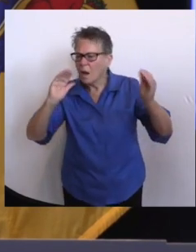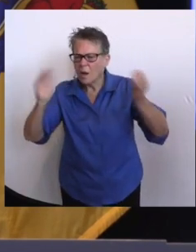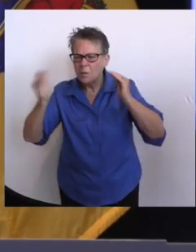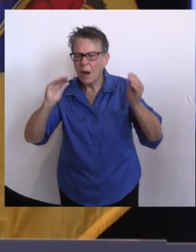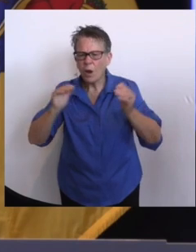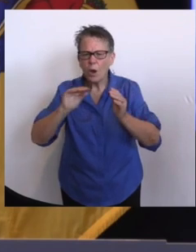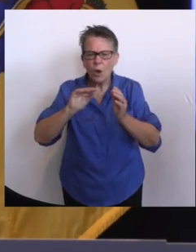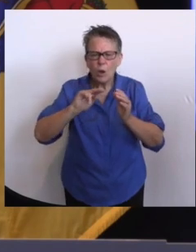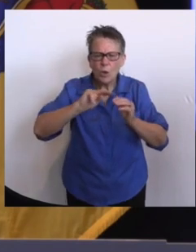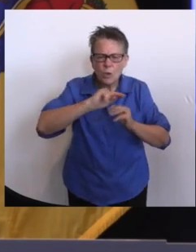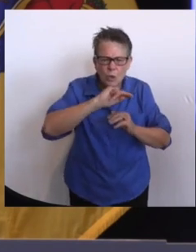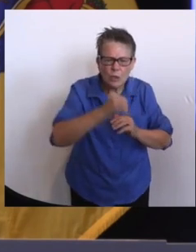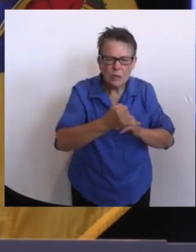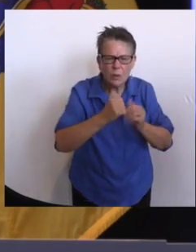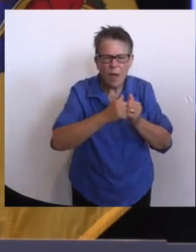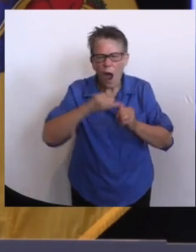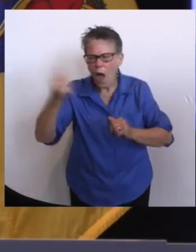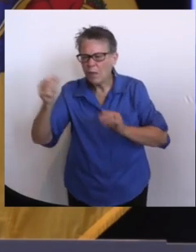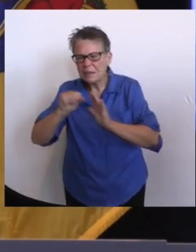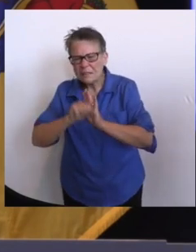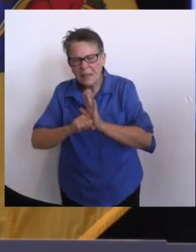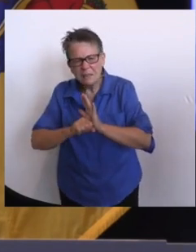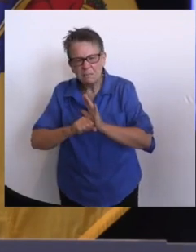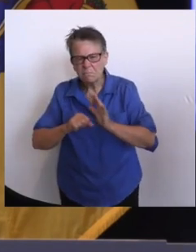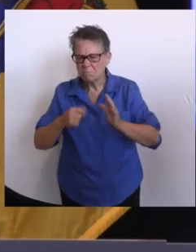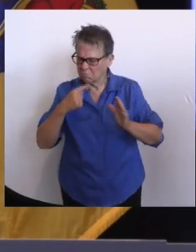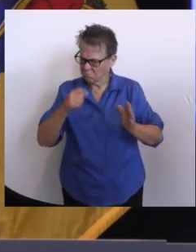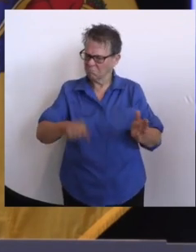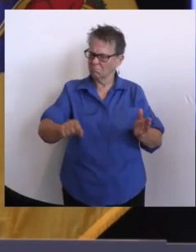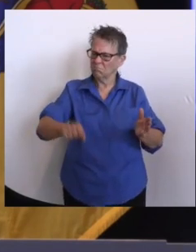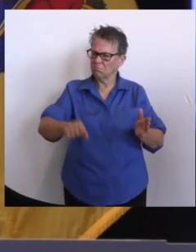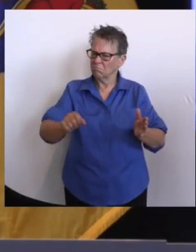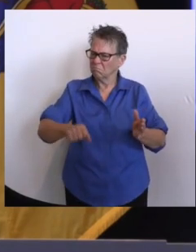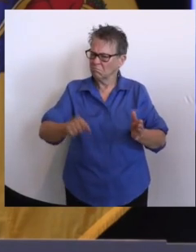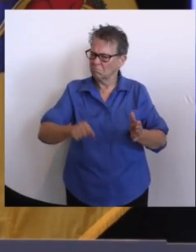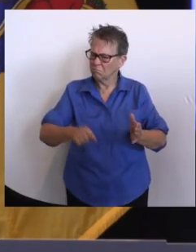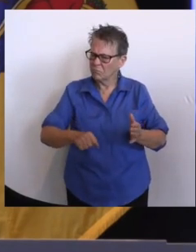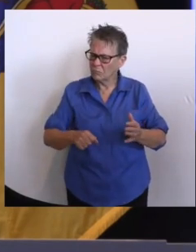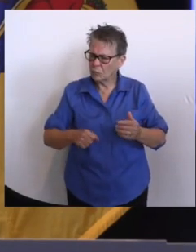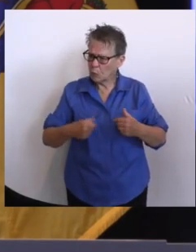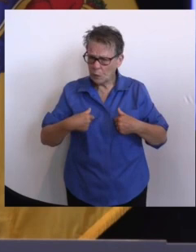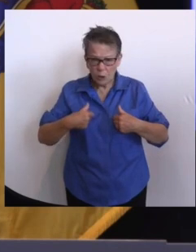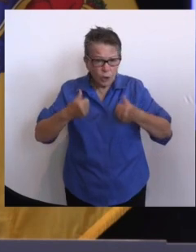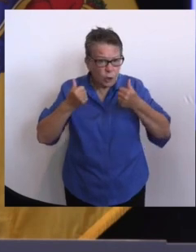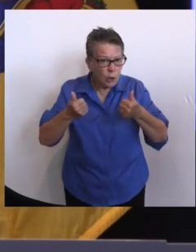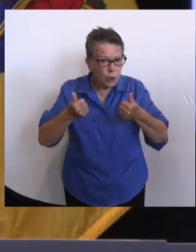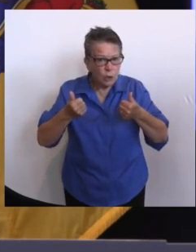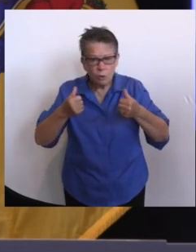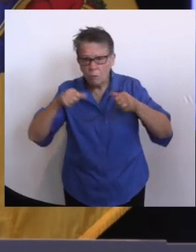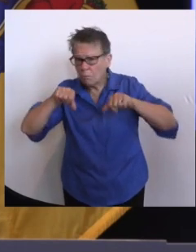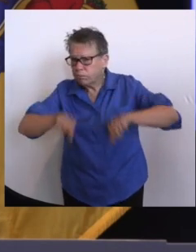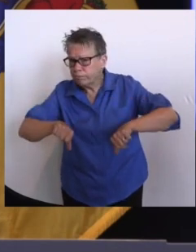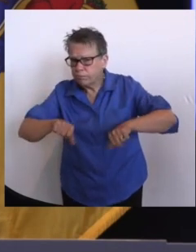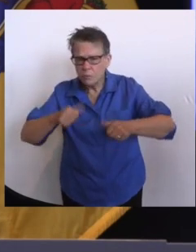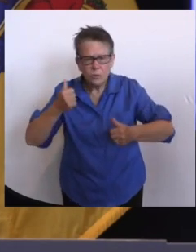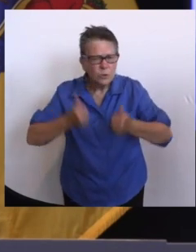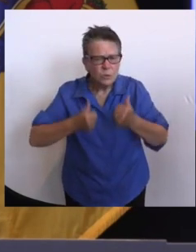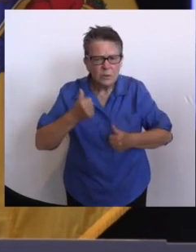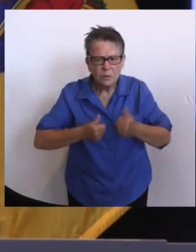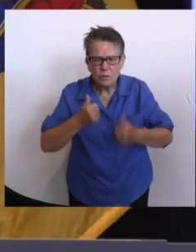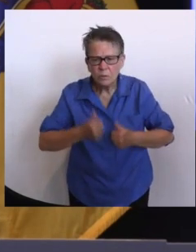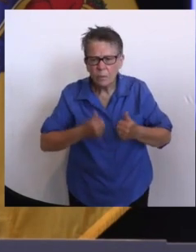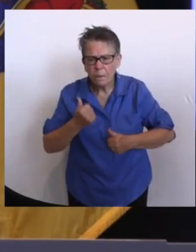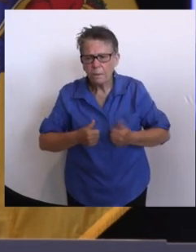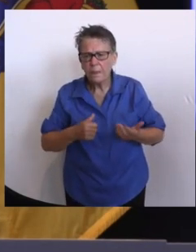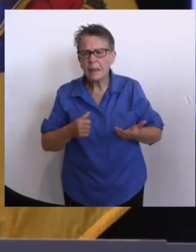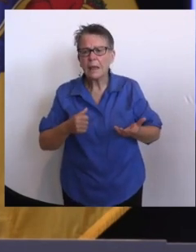time. Give us a sense of how you're doing. Well, I mean, I, I think the Northeast generally, um, I, I don't think I'd trade as bad as it's gotten. I